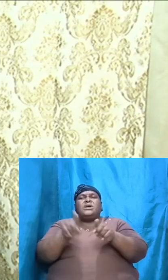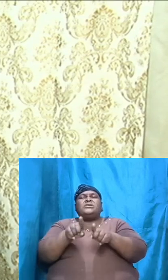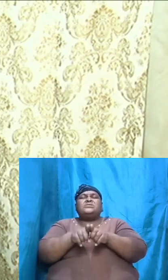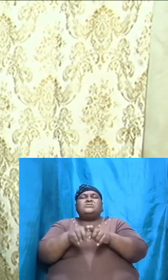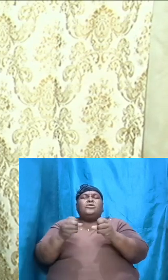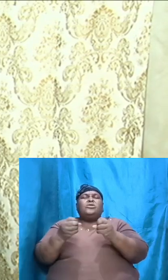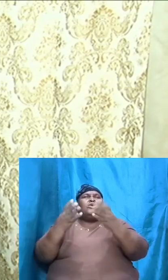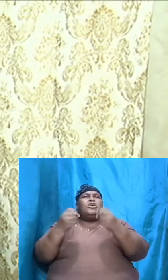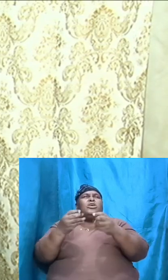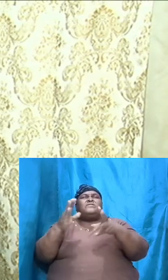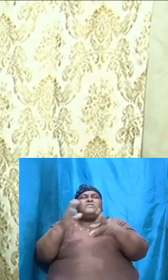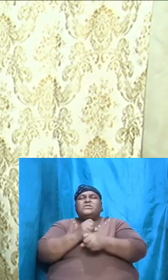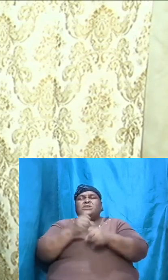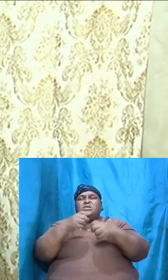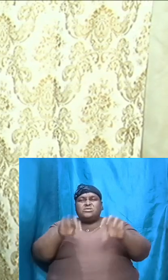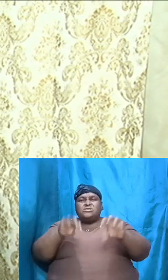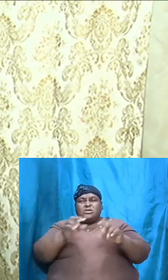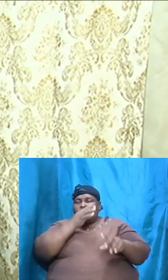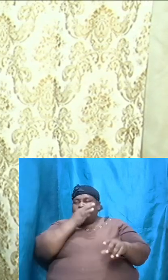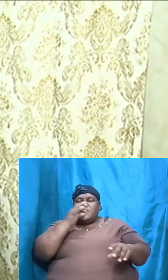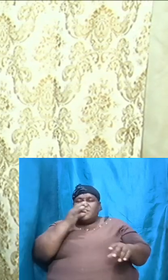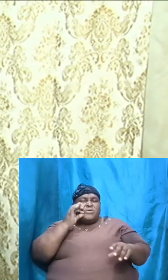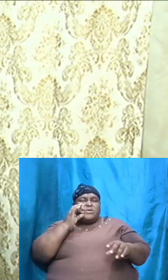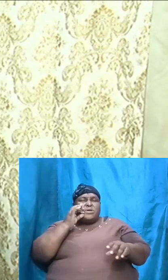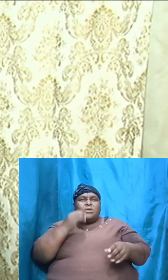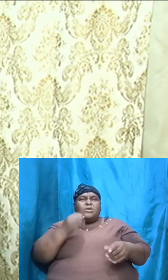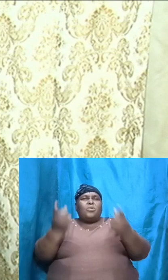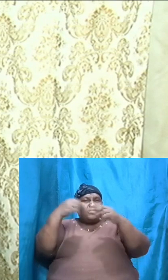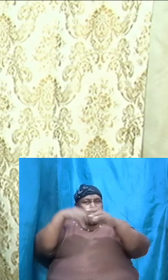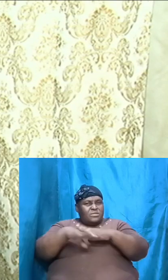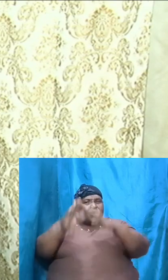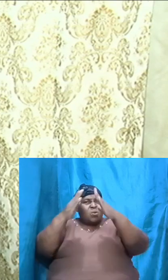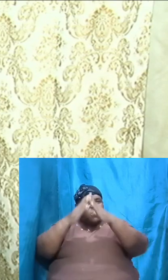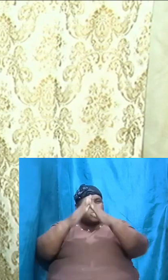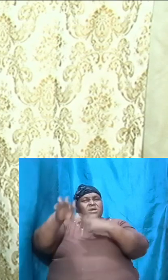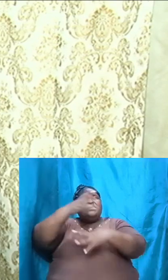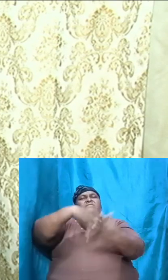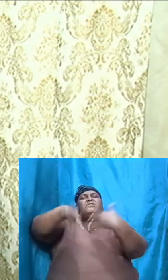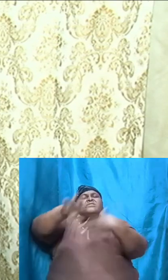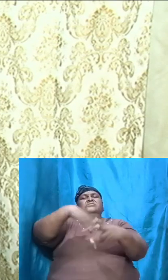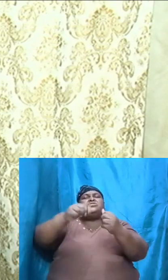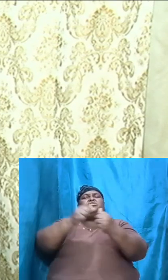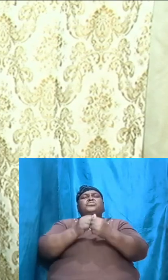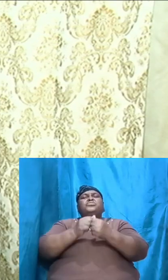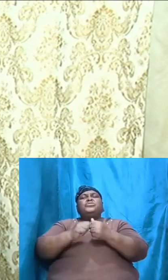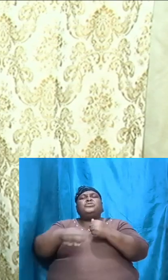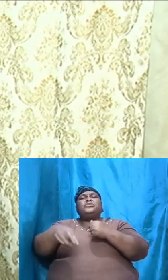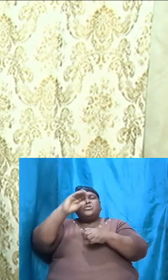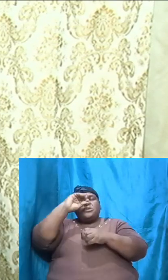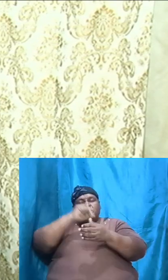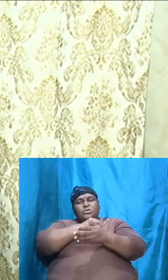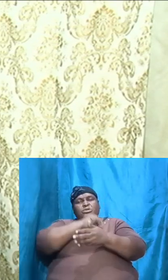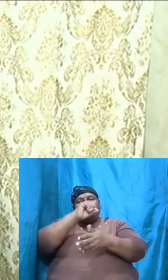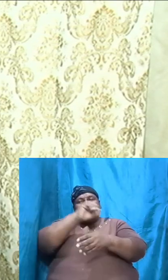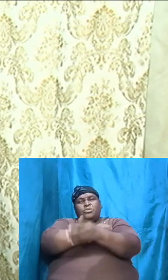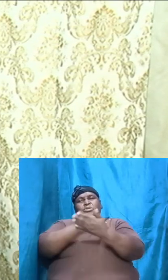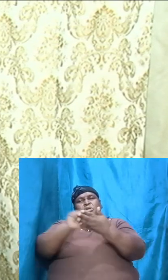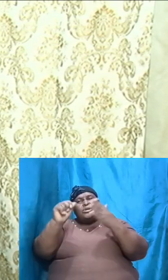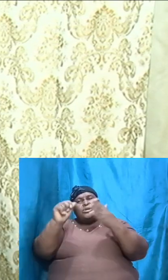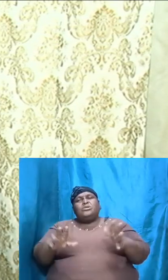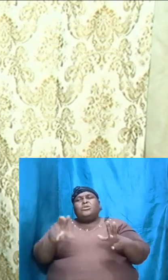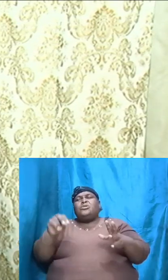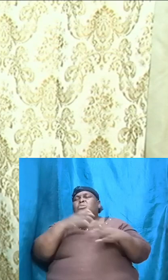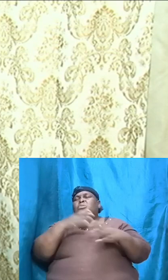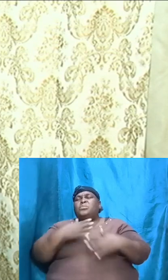we get the chance to pray to be in the house of the Lord to fellowship with our brethren nobody but nobody